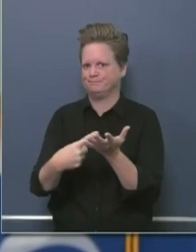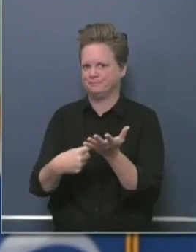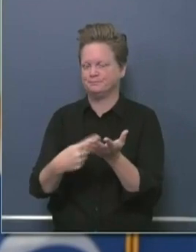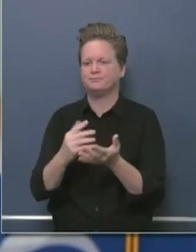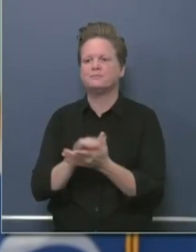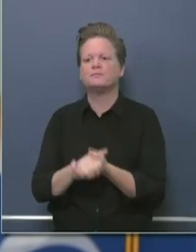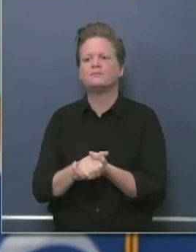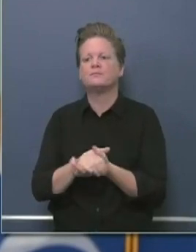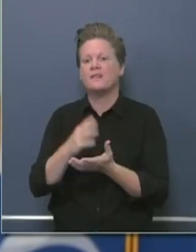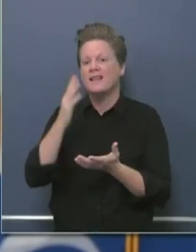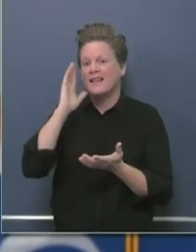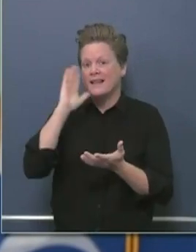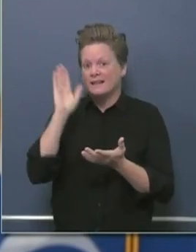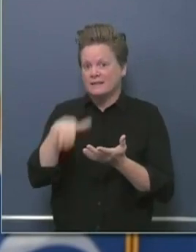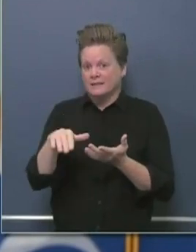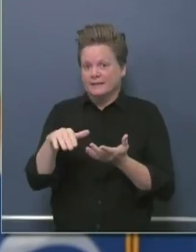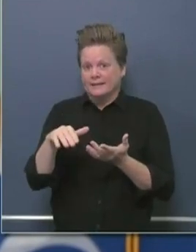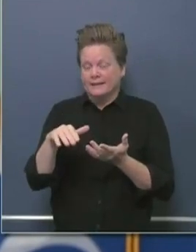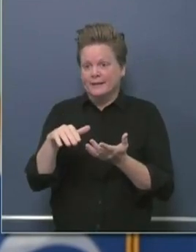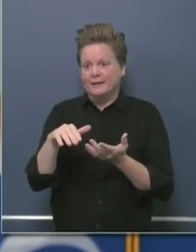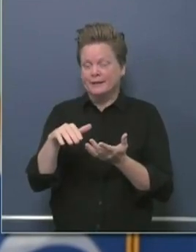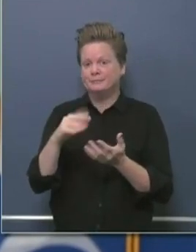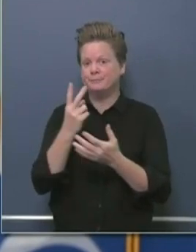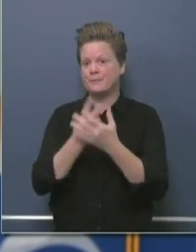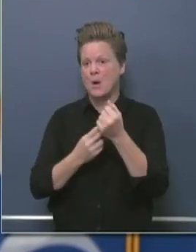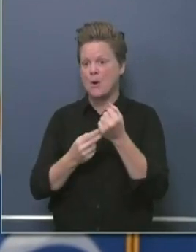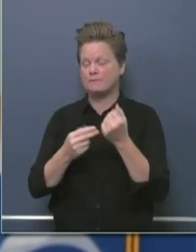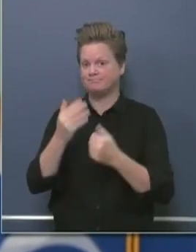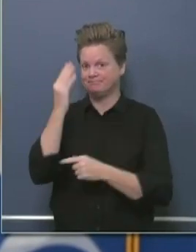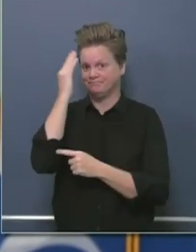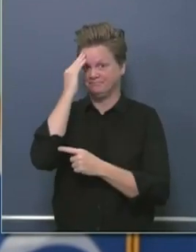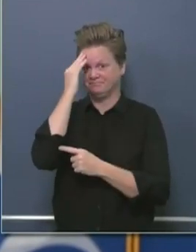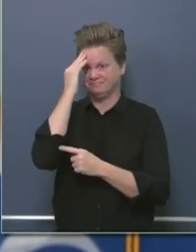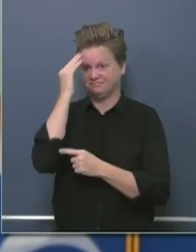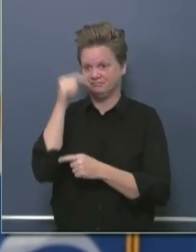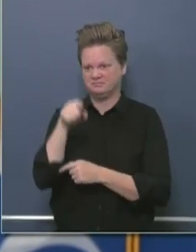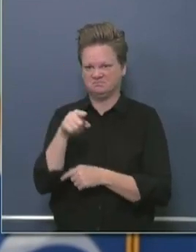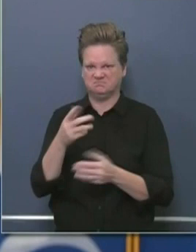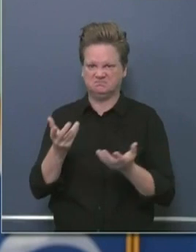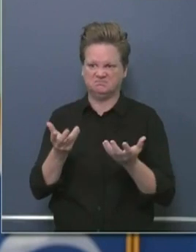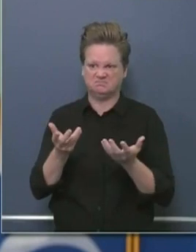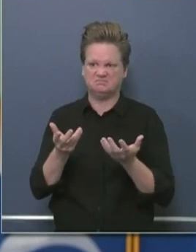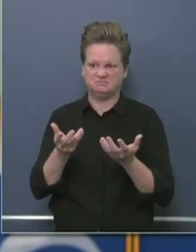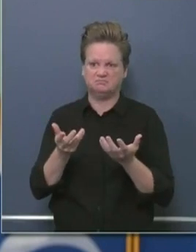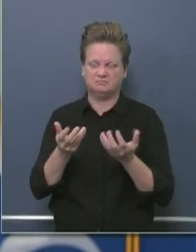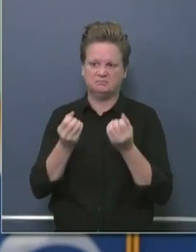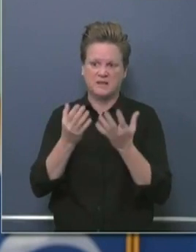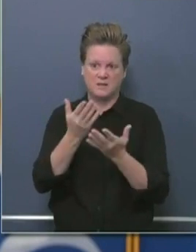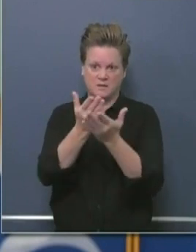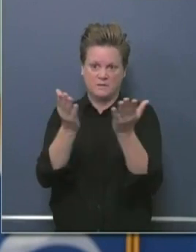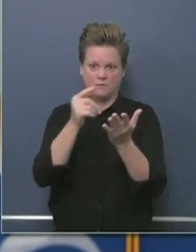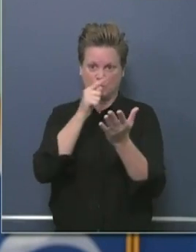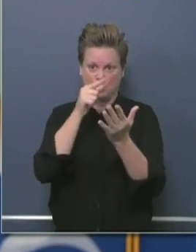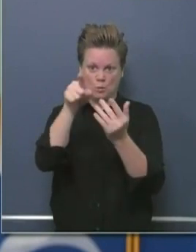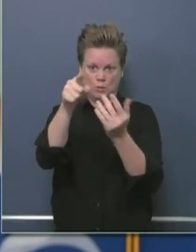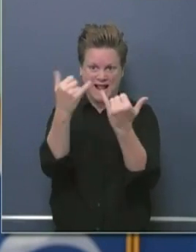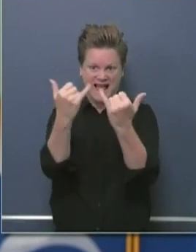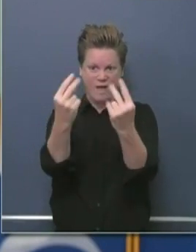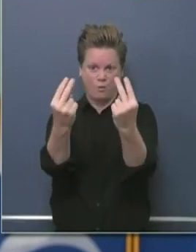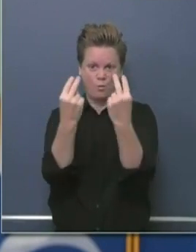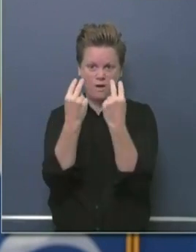$100,000. Both are familiar to many individuals that may be watching. And with some